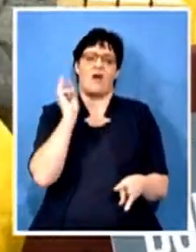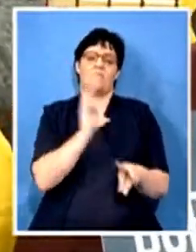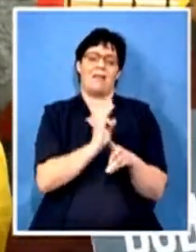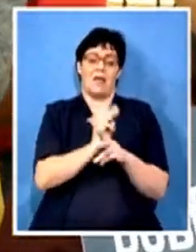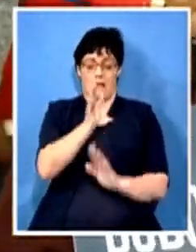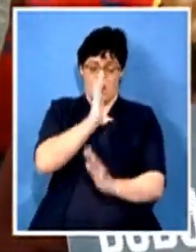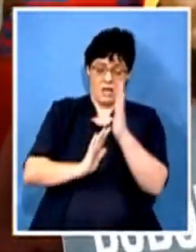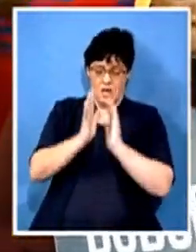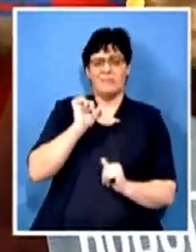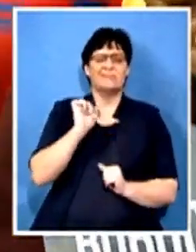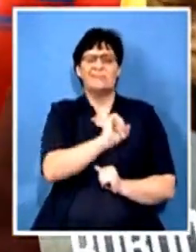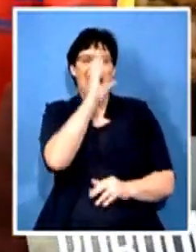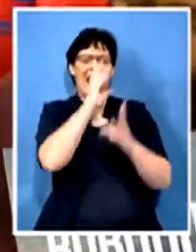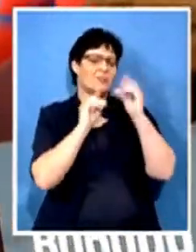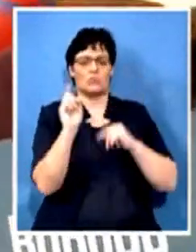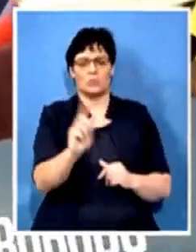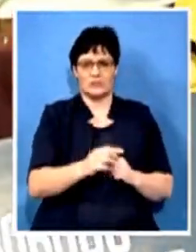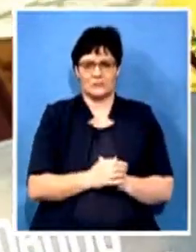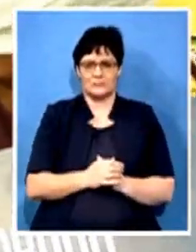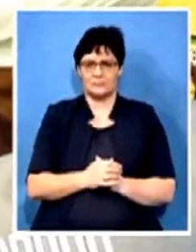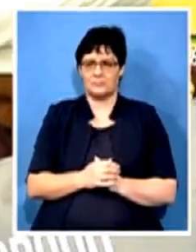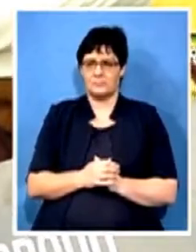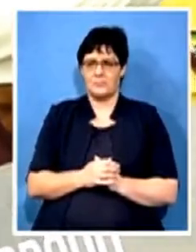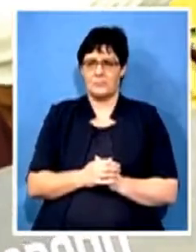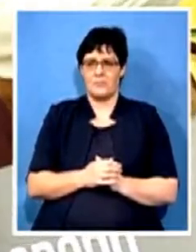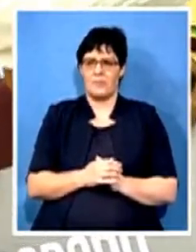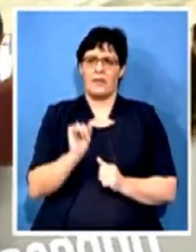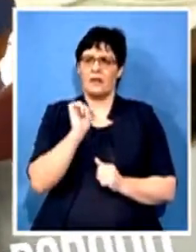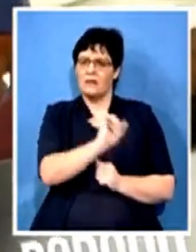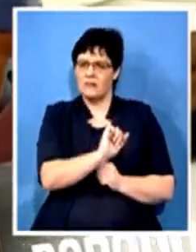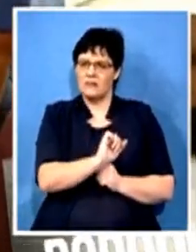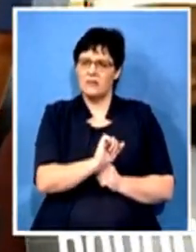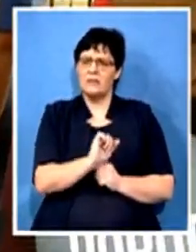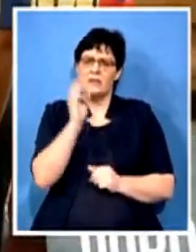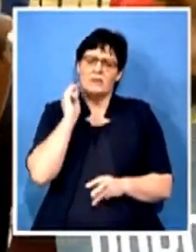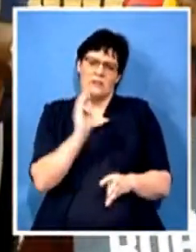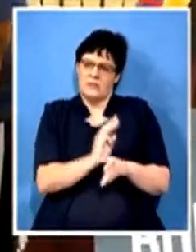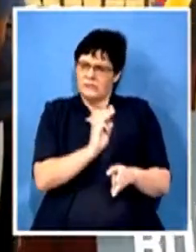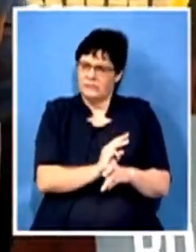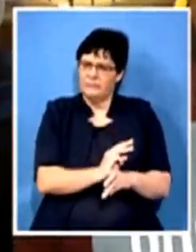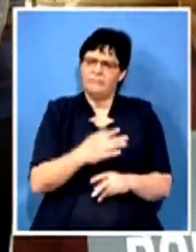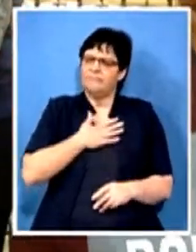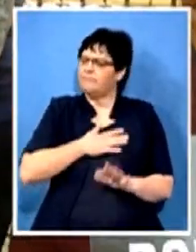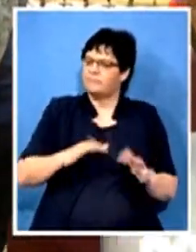said when we go here we are explain thatseries can check out